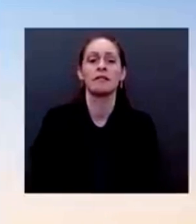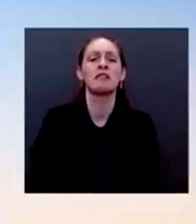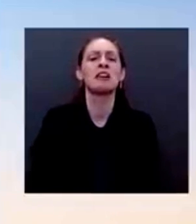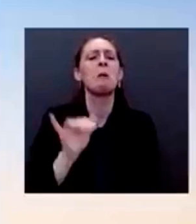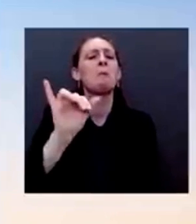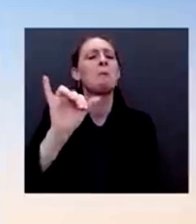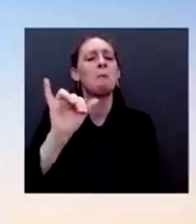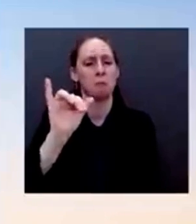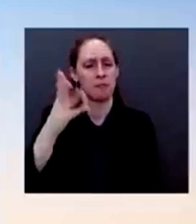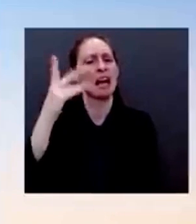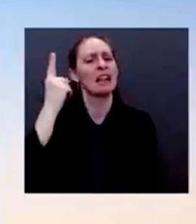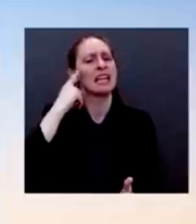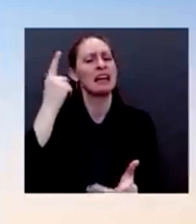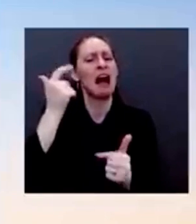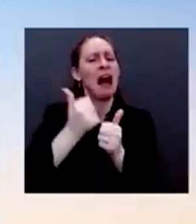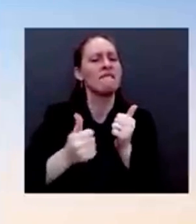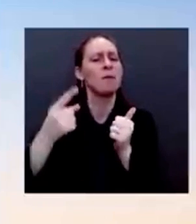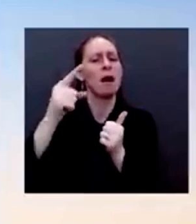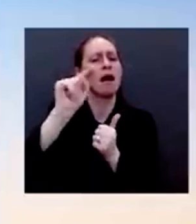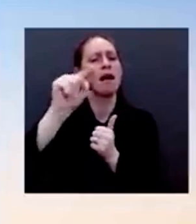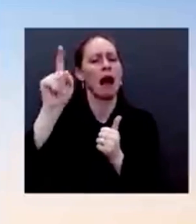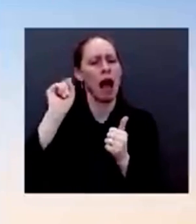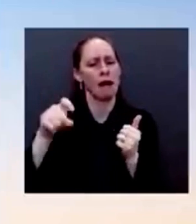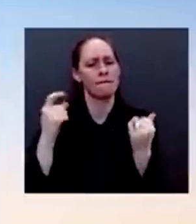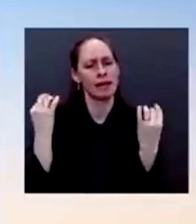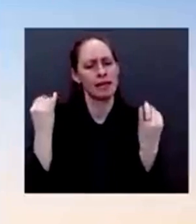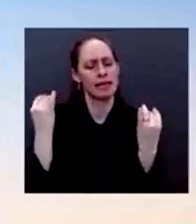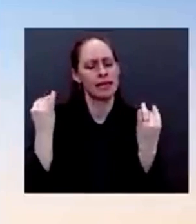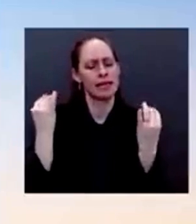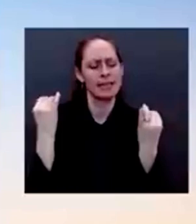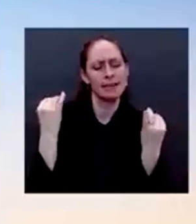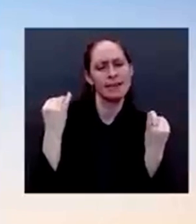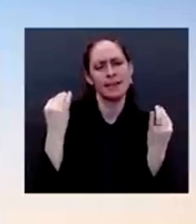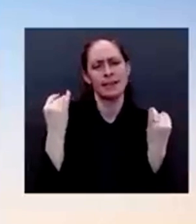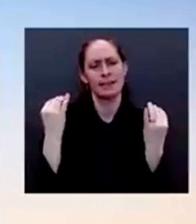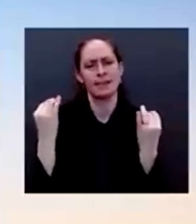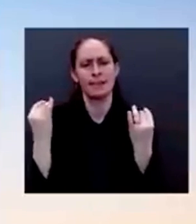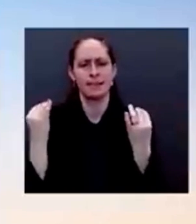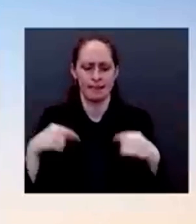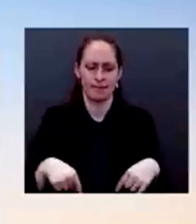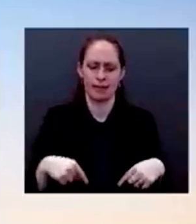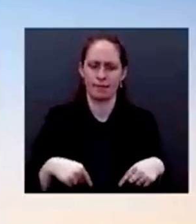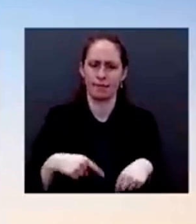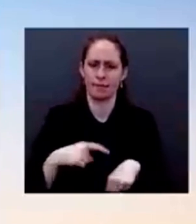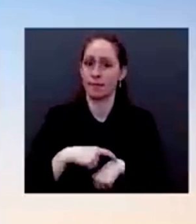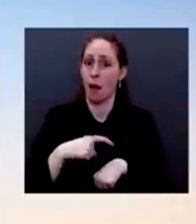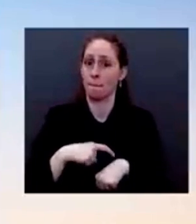across the country to prevent people from being able to exercise their fundamental rights. Go ahead.